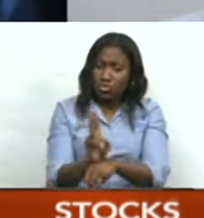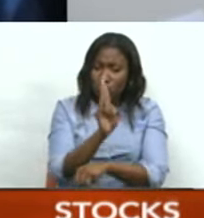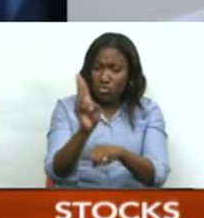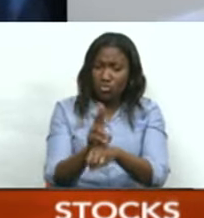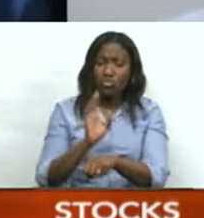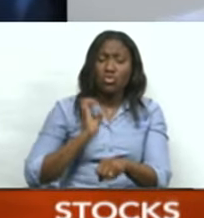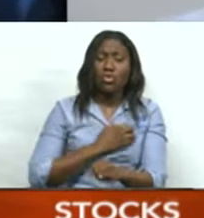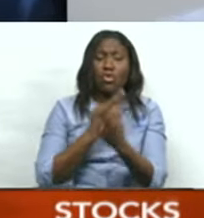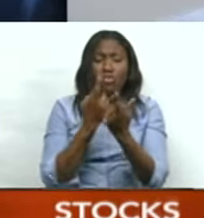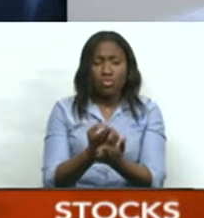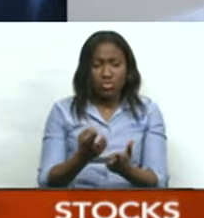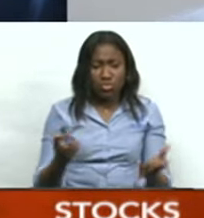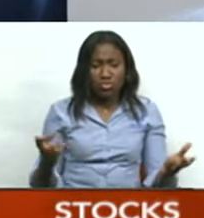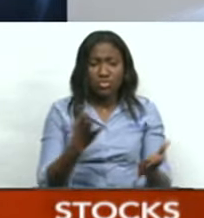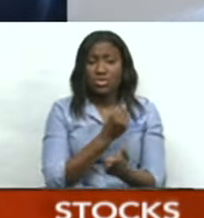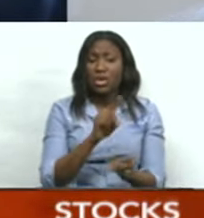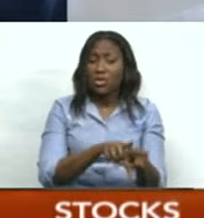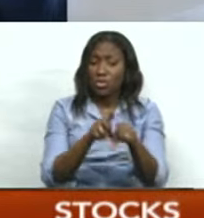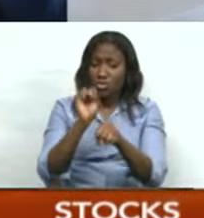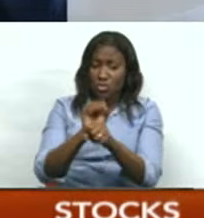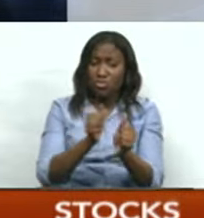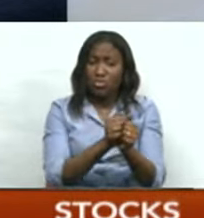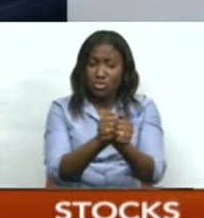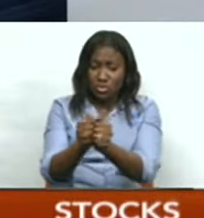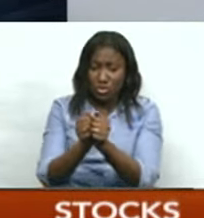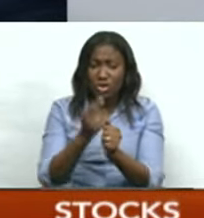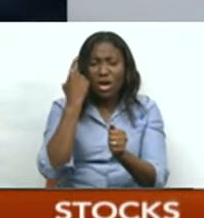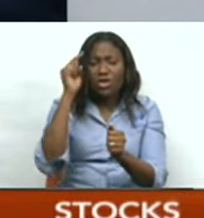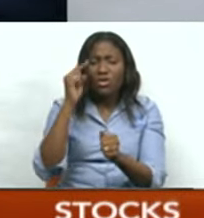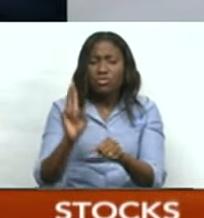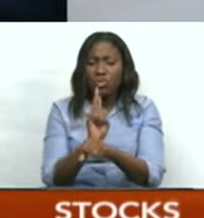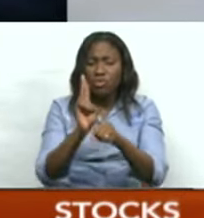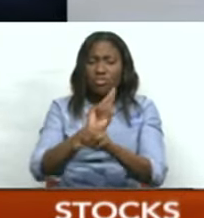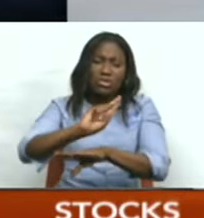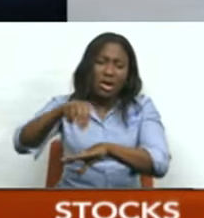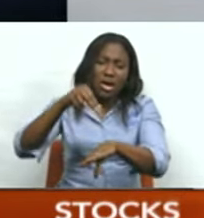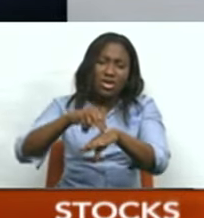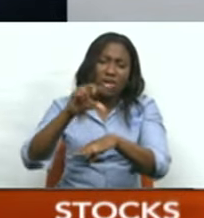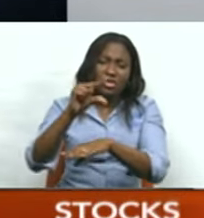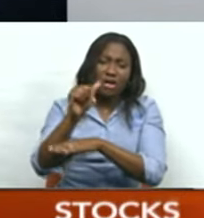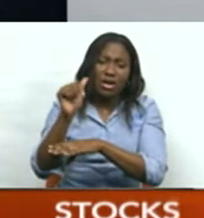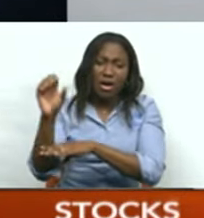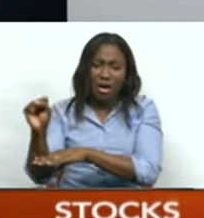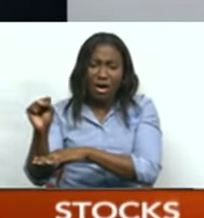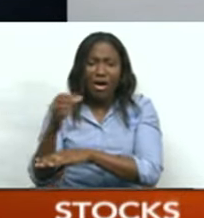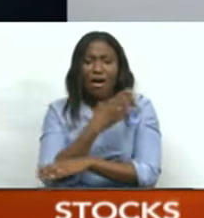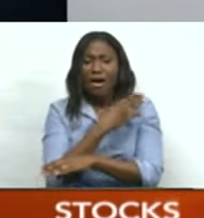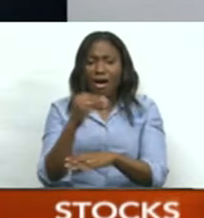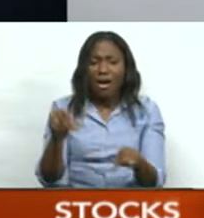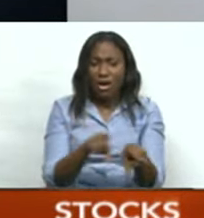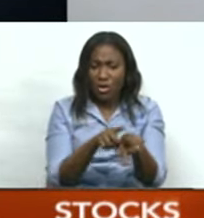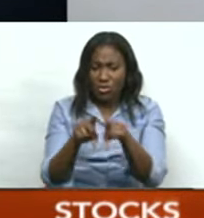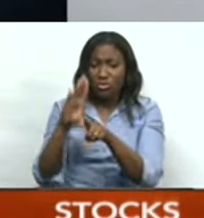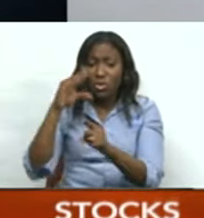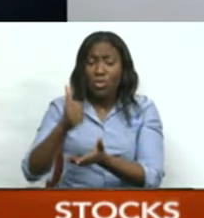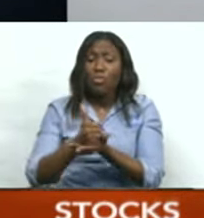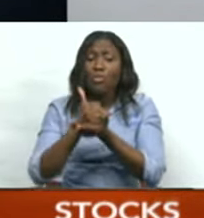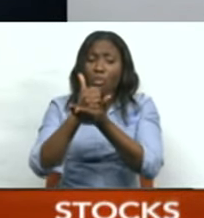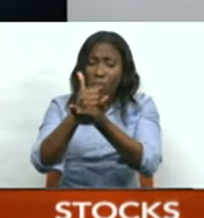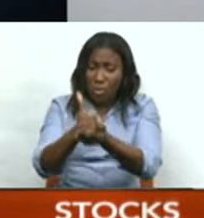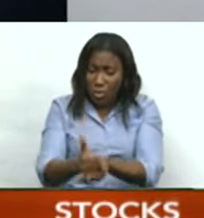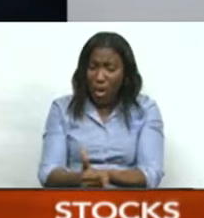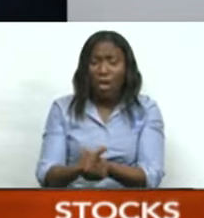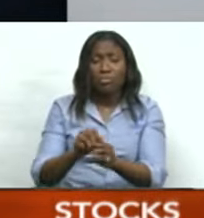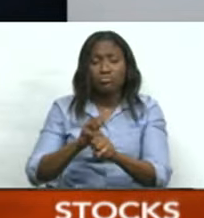utilize our sovereign resources and, importantly, to work together not only in the promotion of the use of natural gas, which will